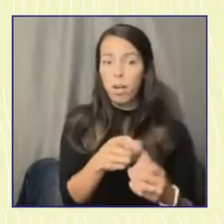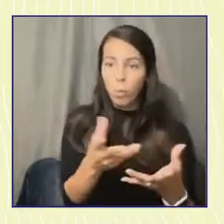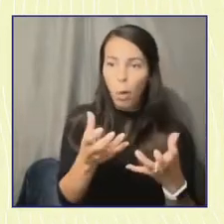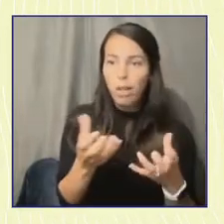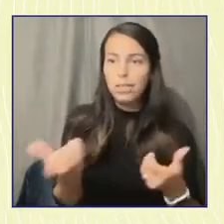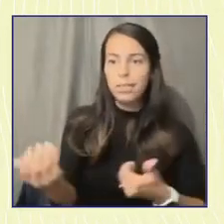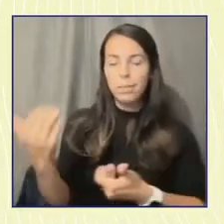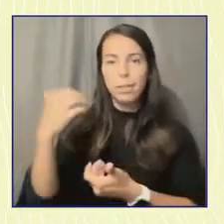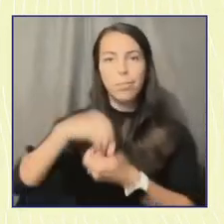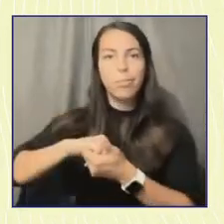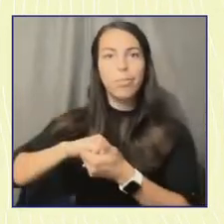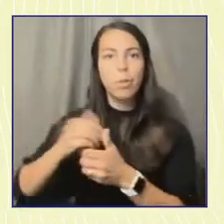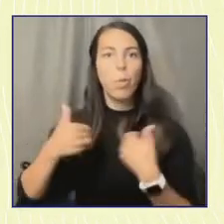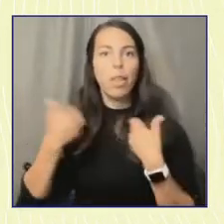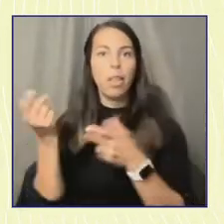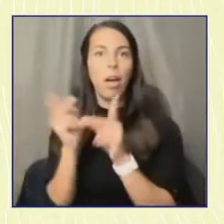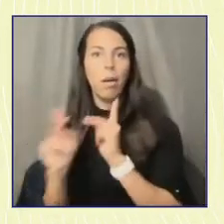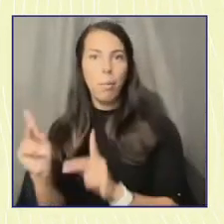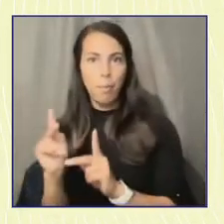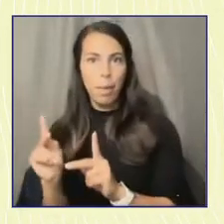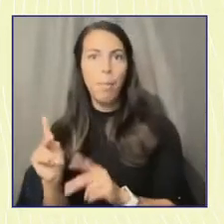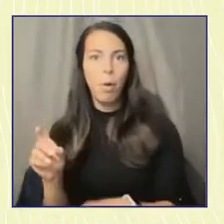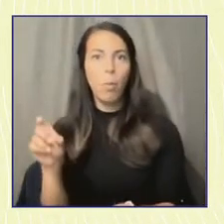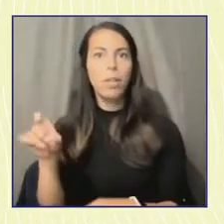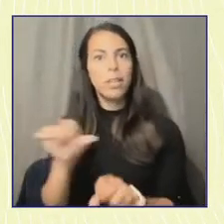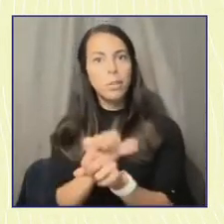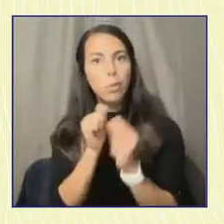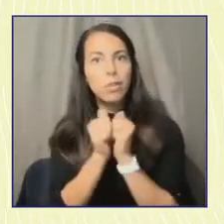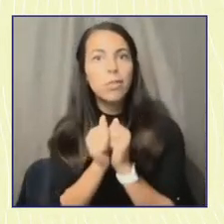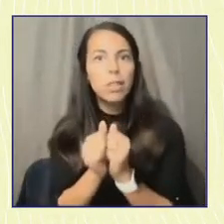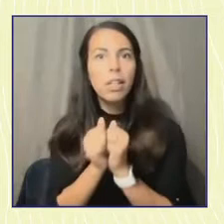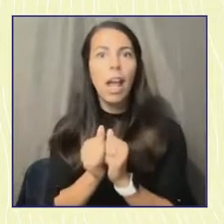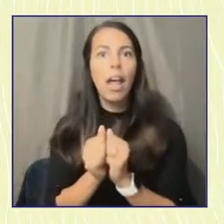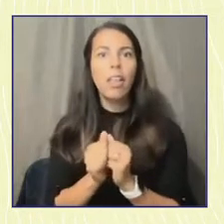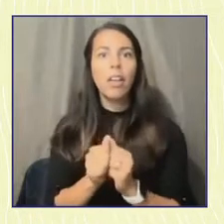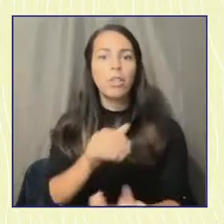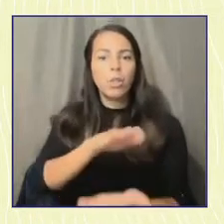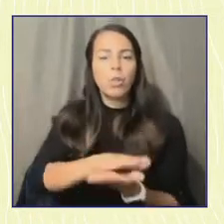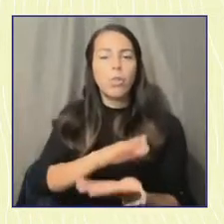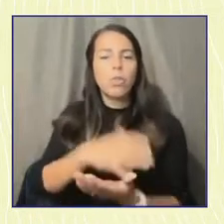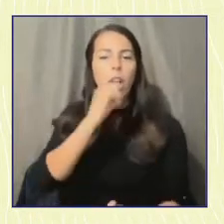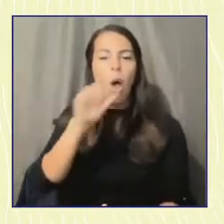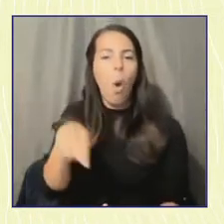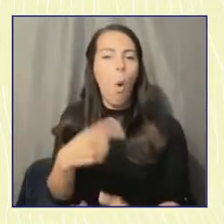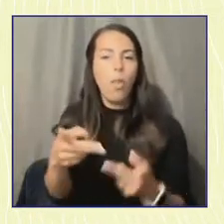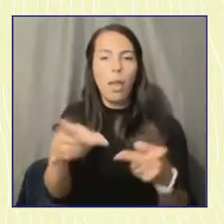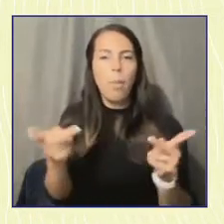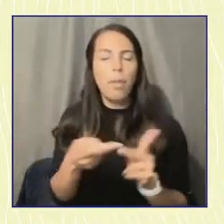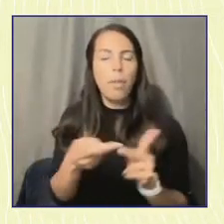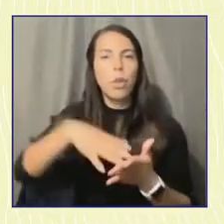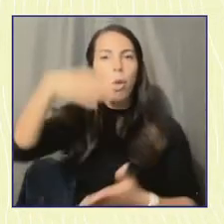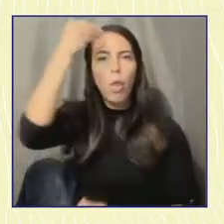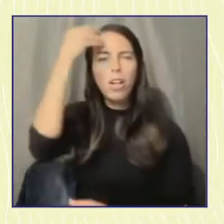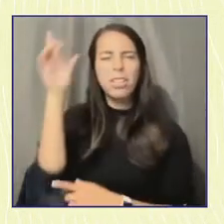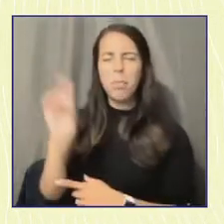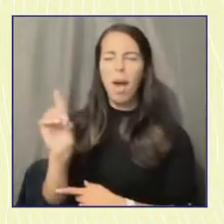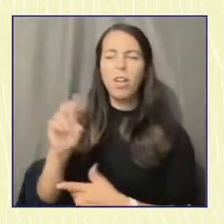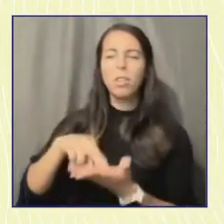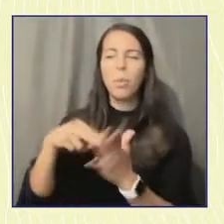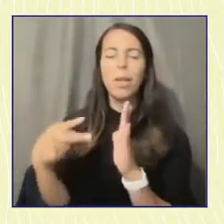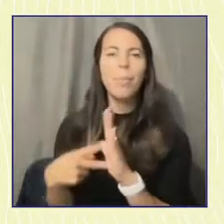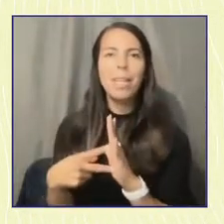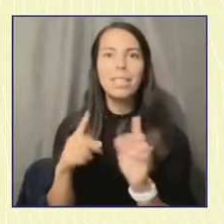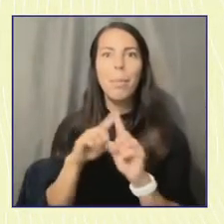We have to redouble our efforts to make schools places where young people don't just learn about democracy, but they get to live it and practice it.